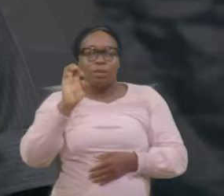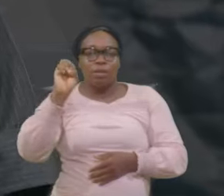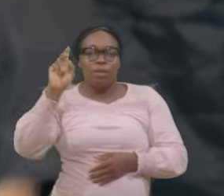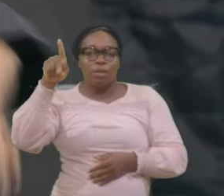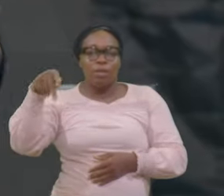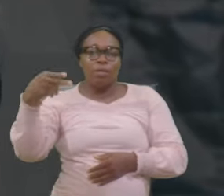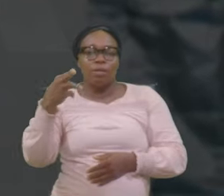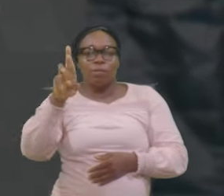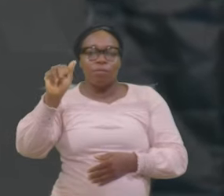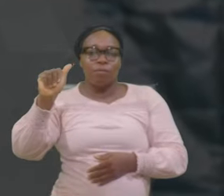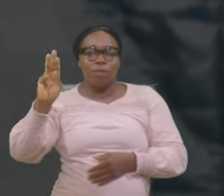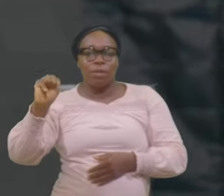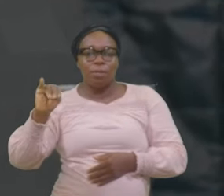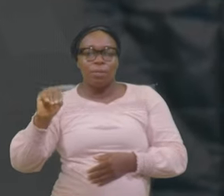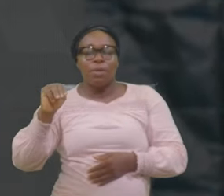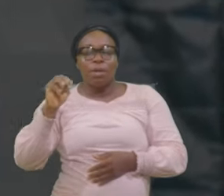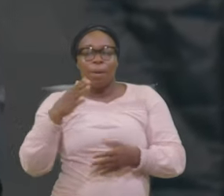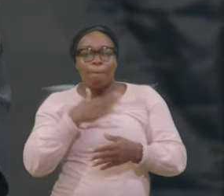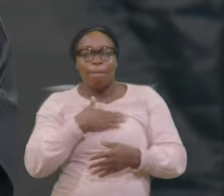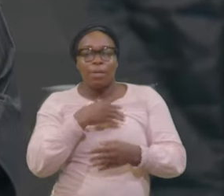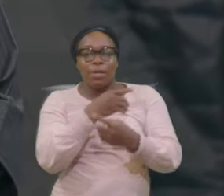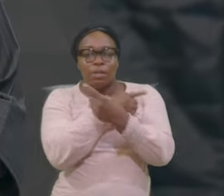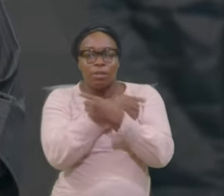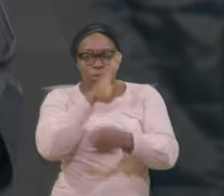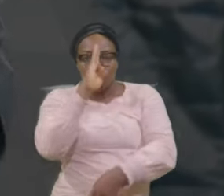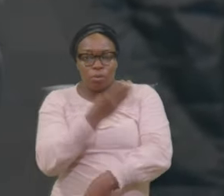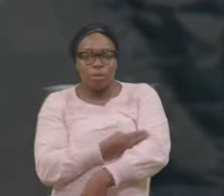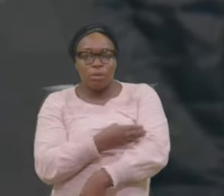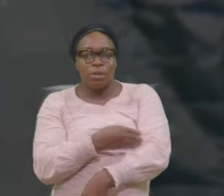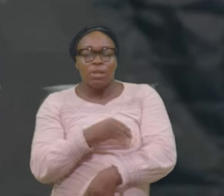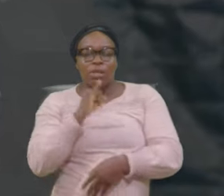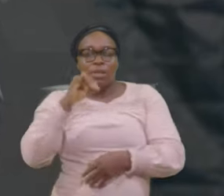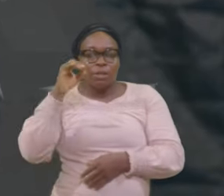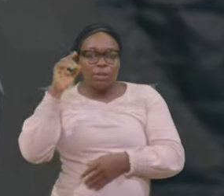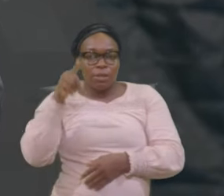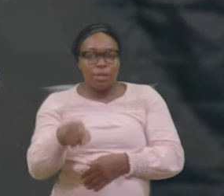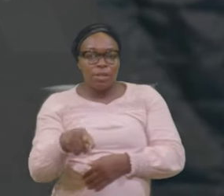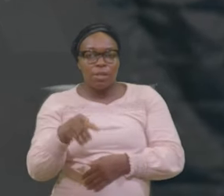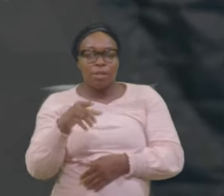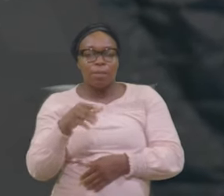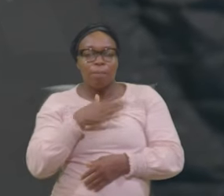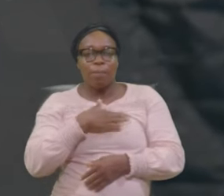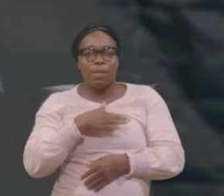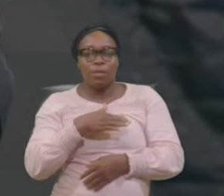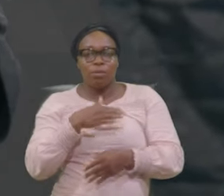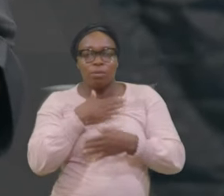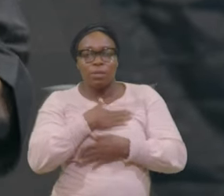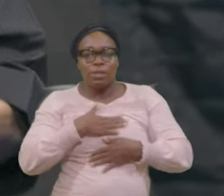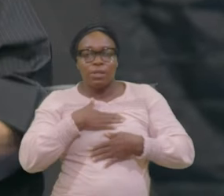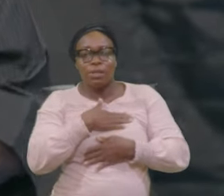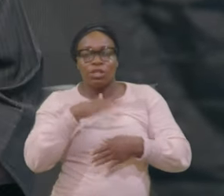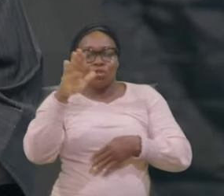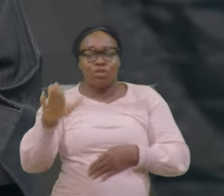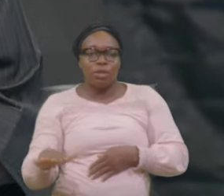Is he A pleasant Child For Since I speak Against